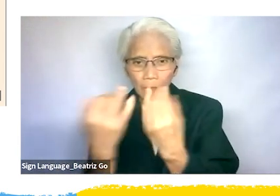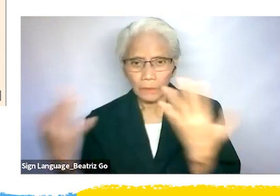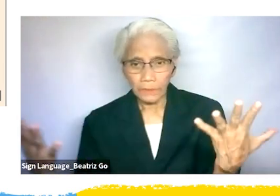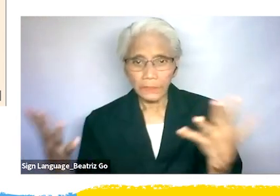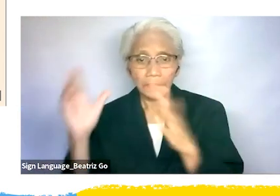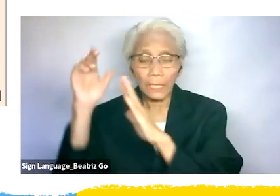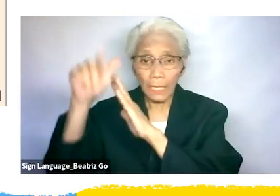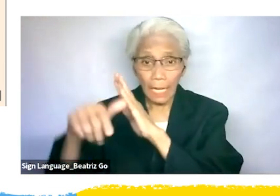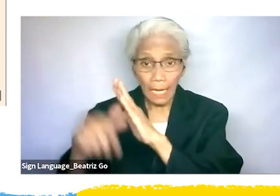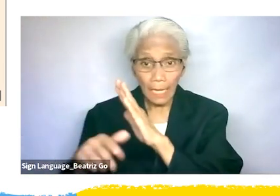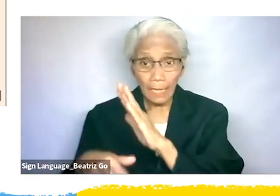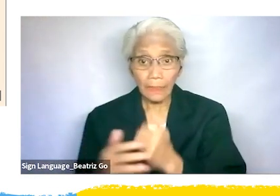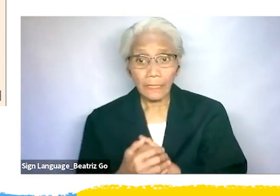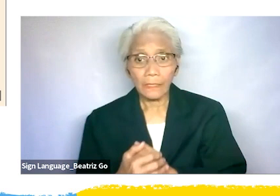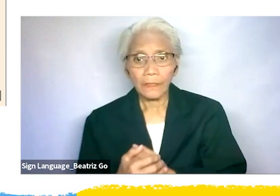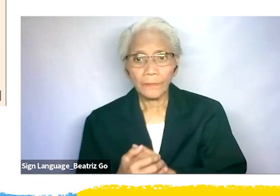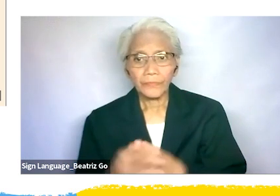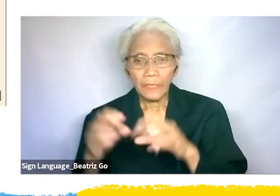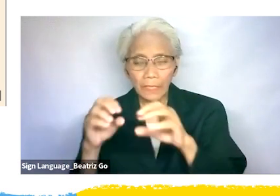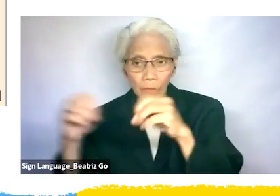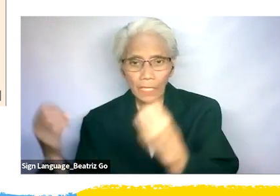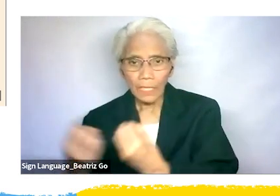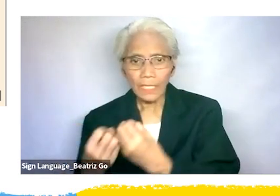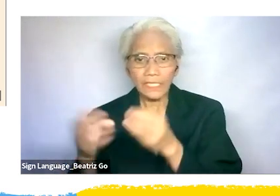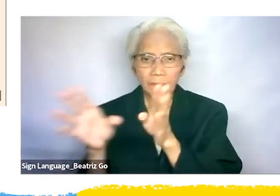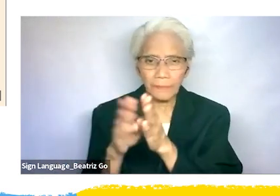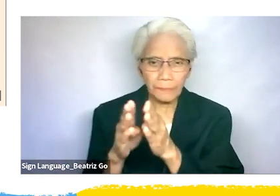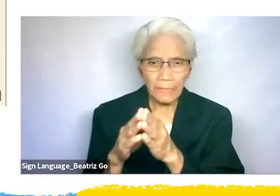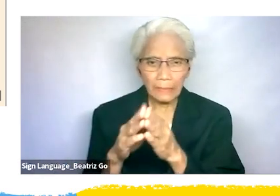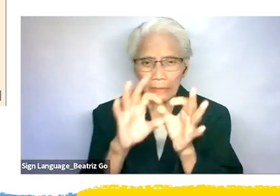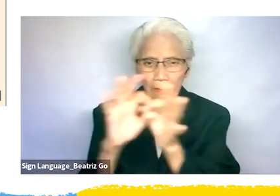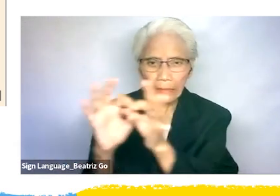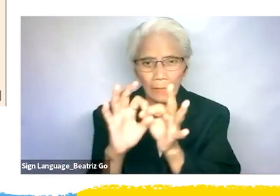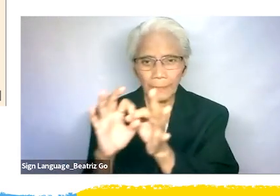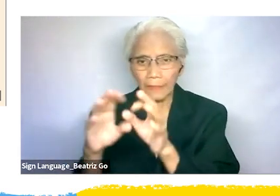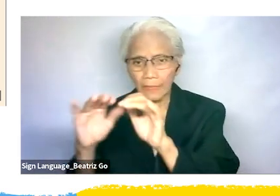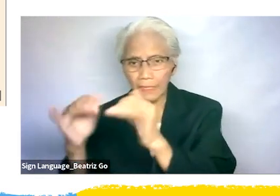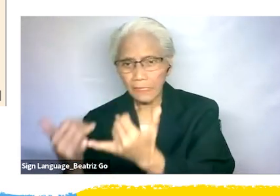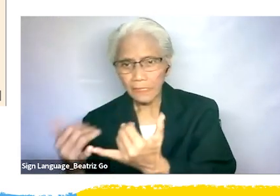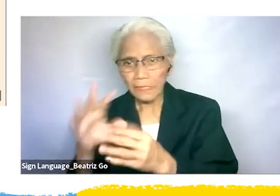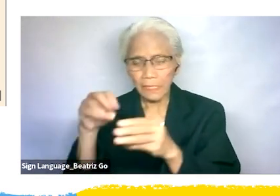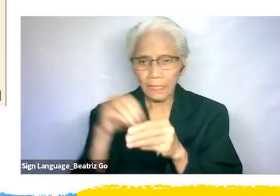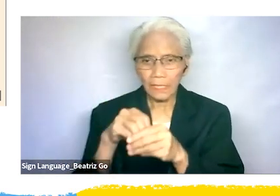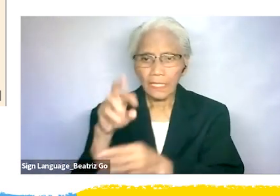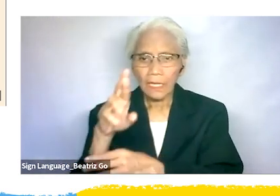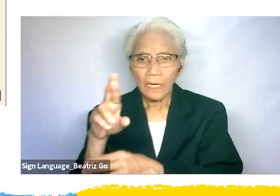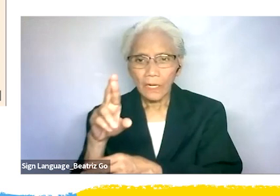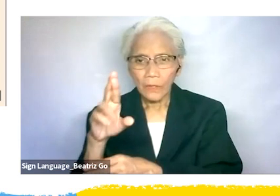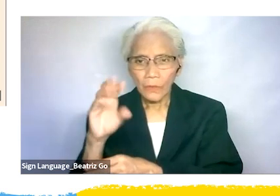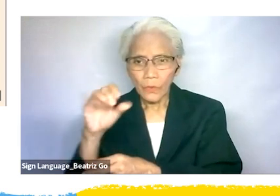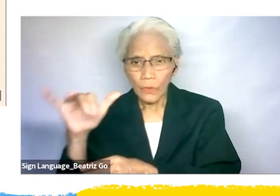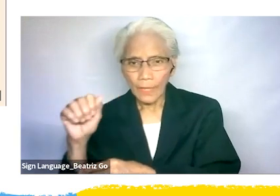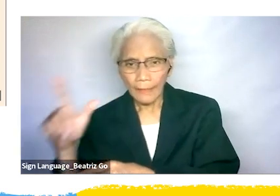NHRCT organized a meeting with relevant agencies, including the loyal Thai police, Ministry of